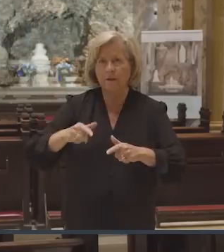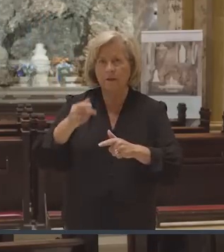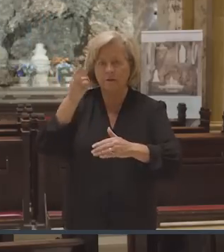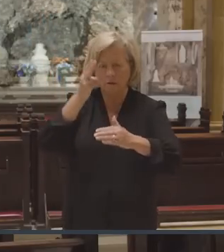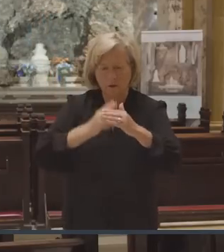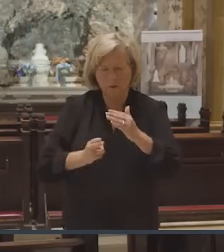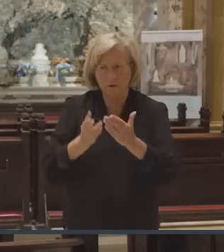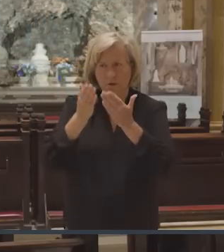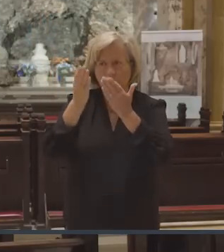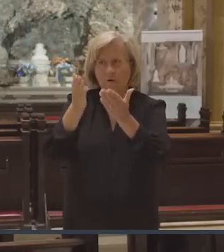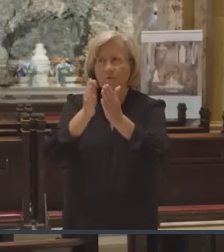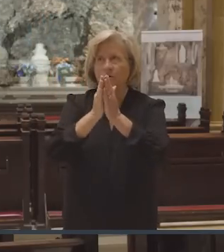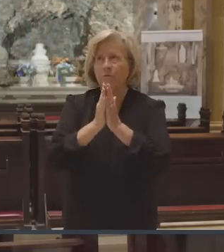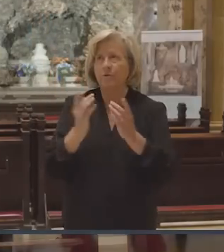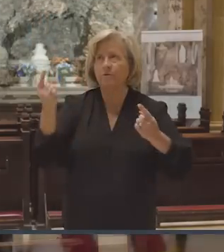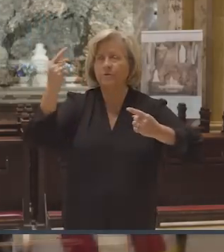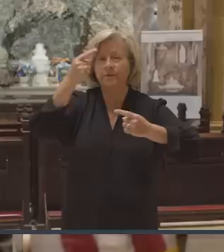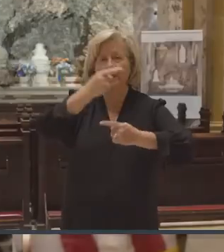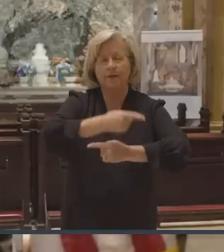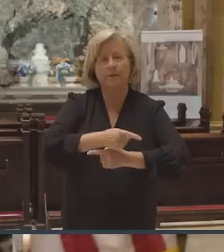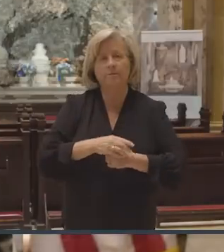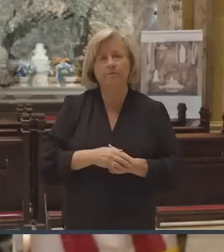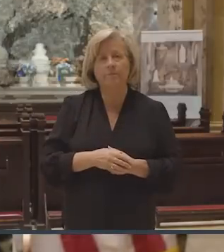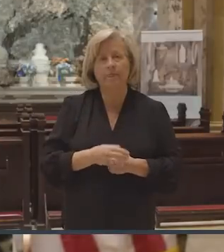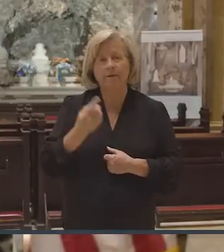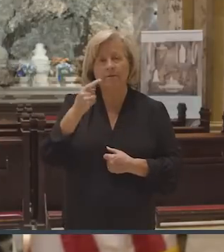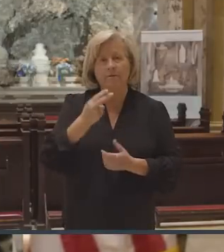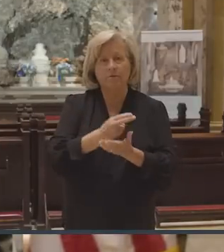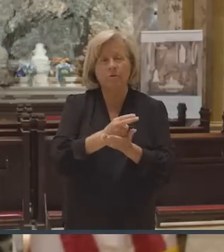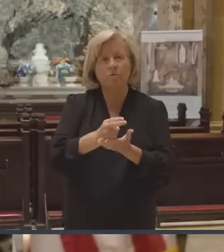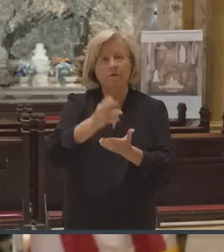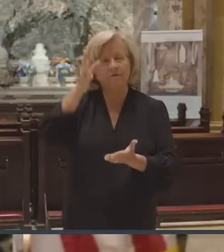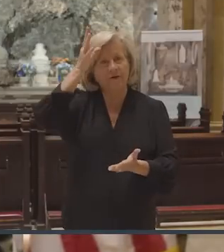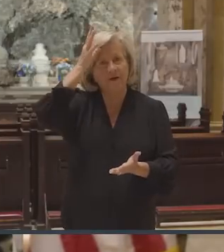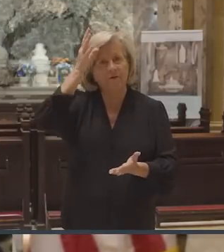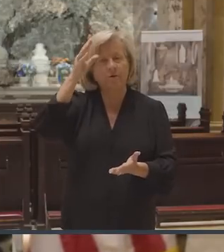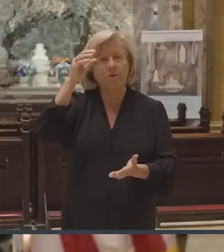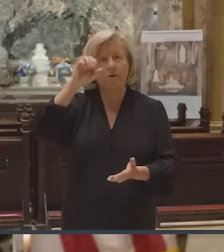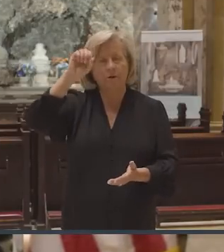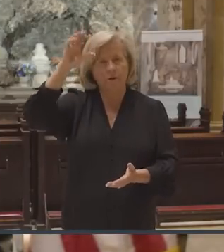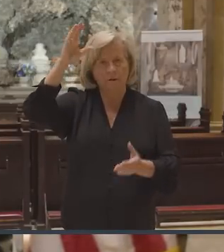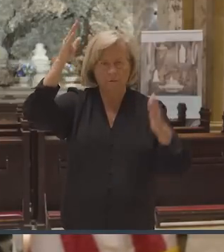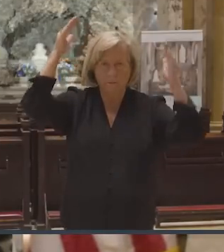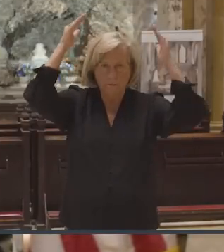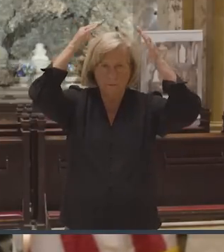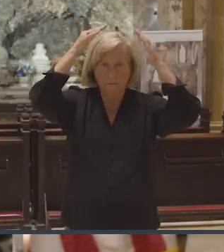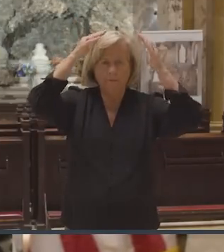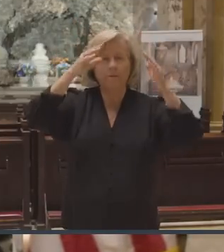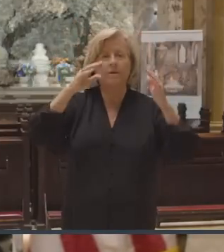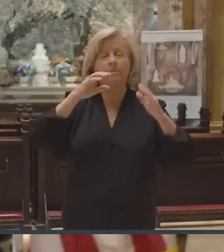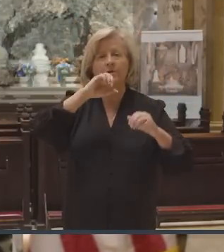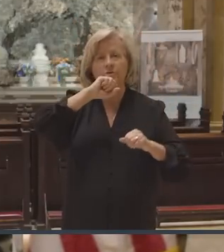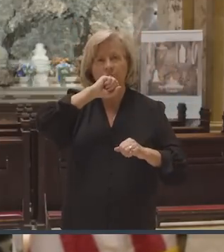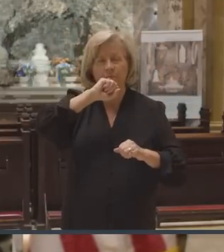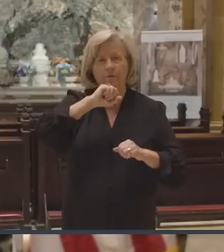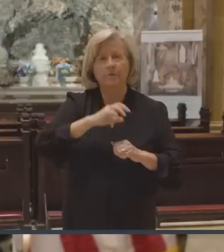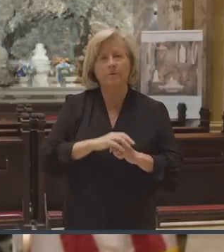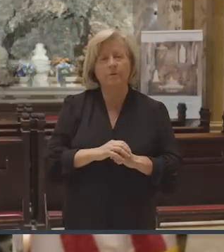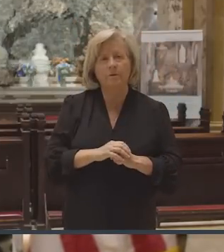prayers this day. For the Holy Father, Pope Francis, and our Bishop Michael Fisher,